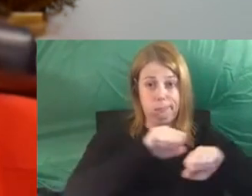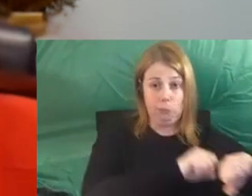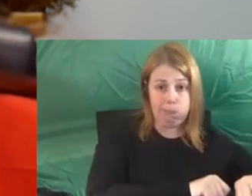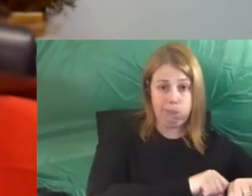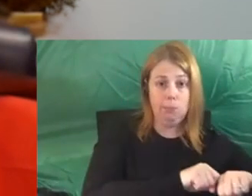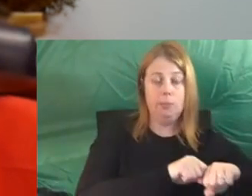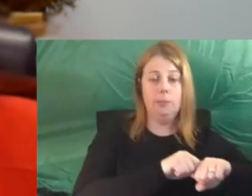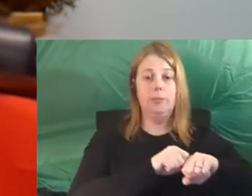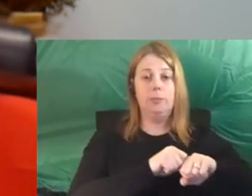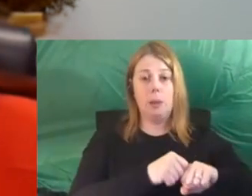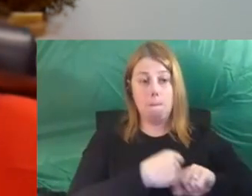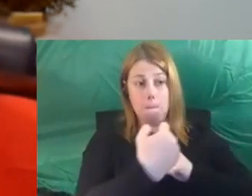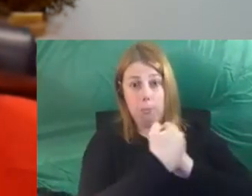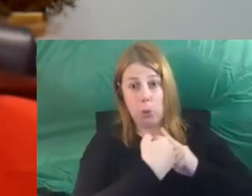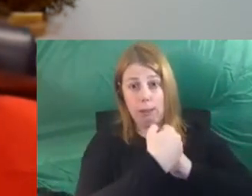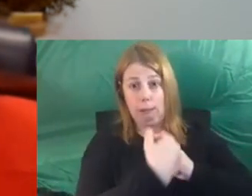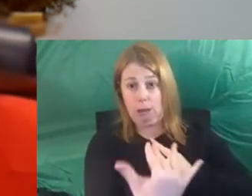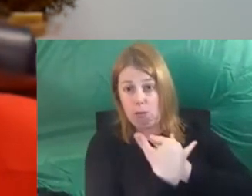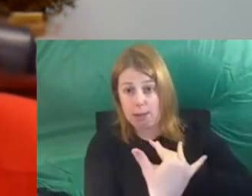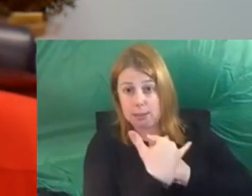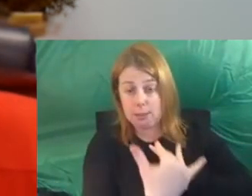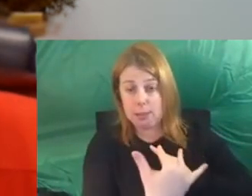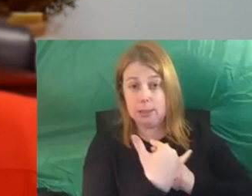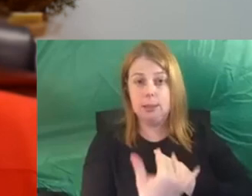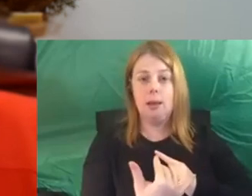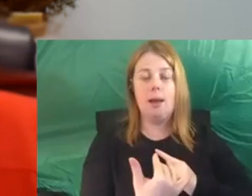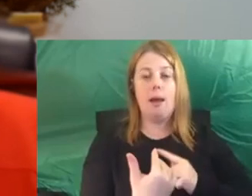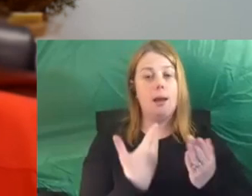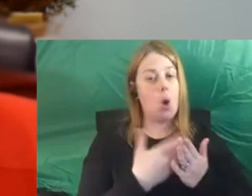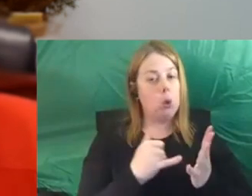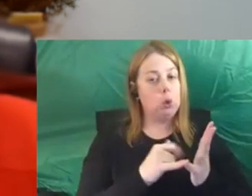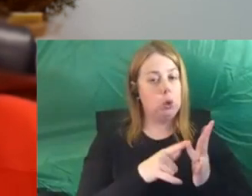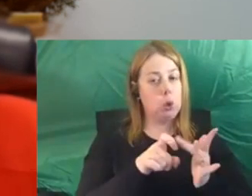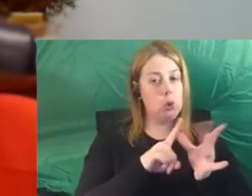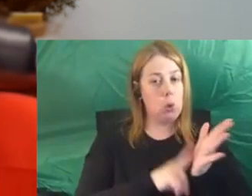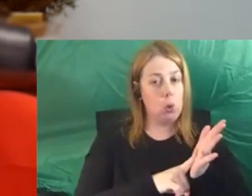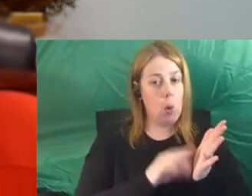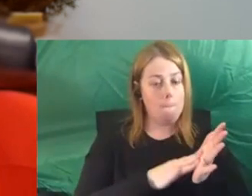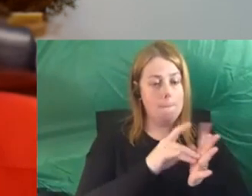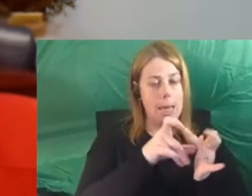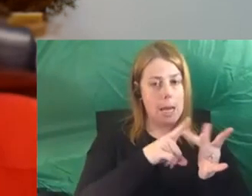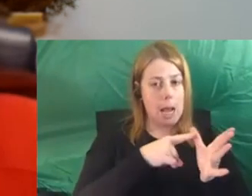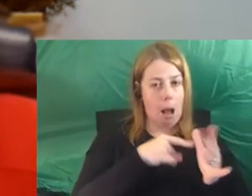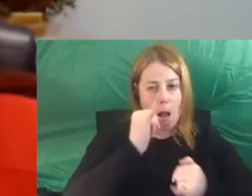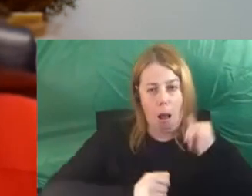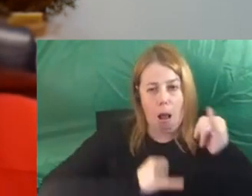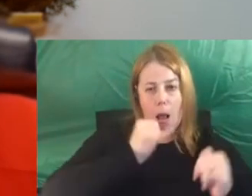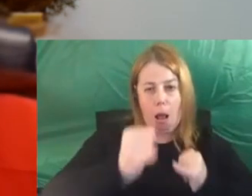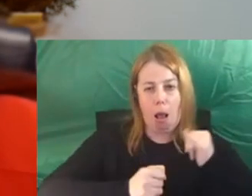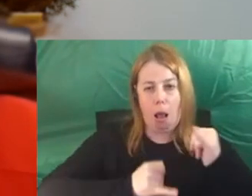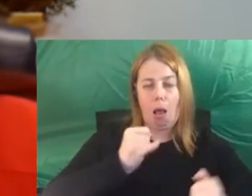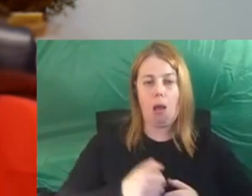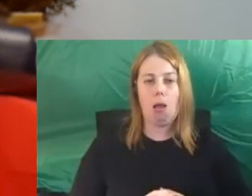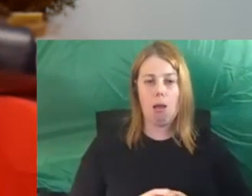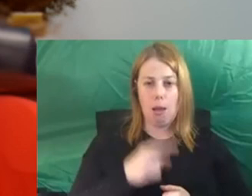media. And I'm sure a lot of the counselors watching will be very familiar with what that feels like. I was taunted about